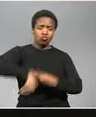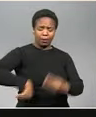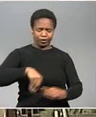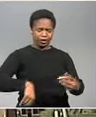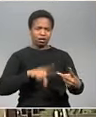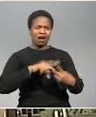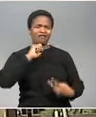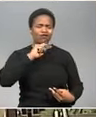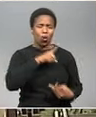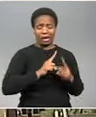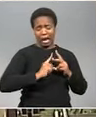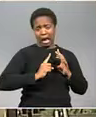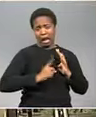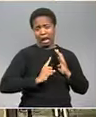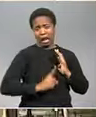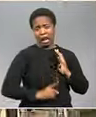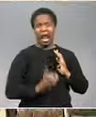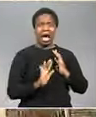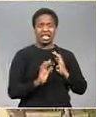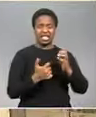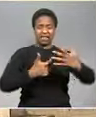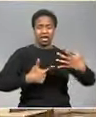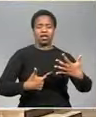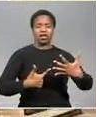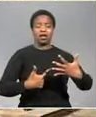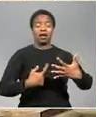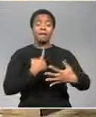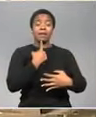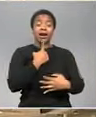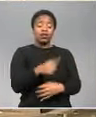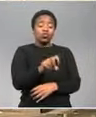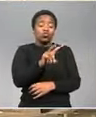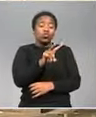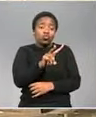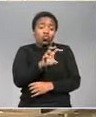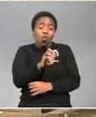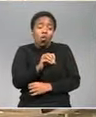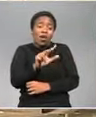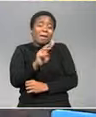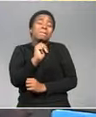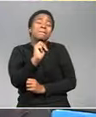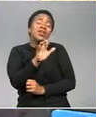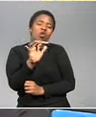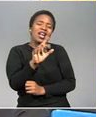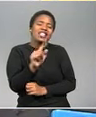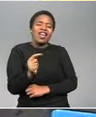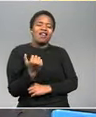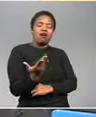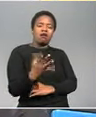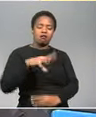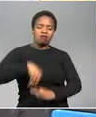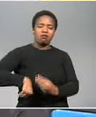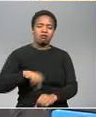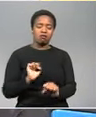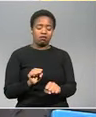fraud the charges are related to a 200 million rand Durban solid waste tender she was subsequently